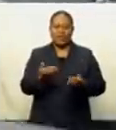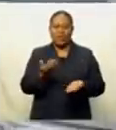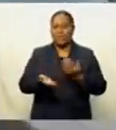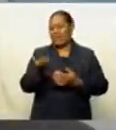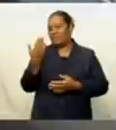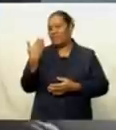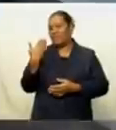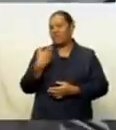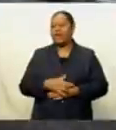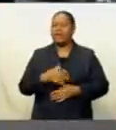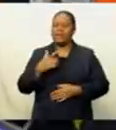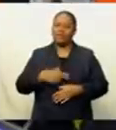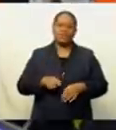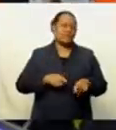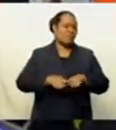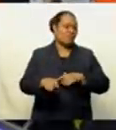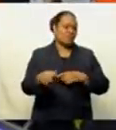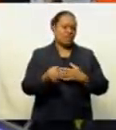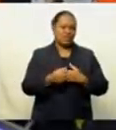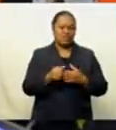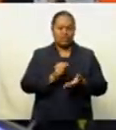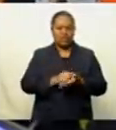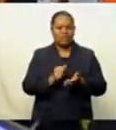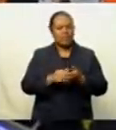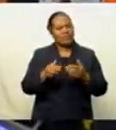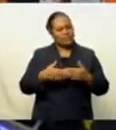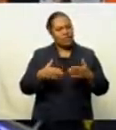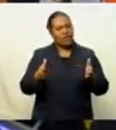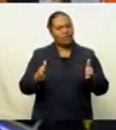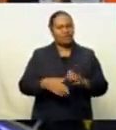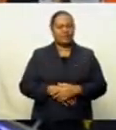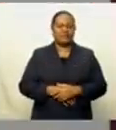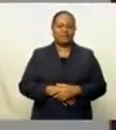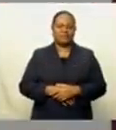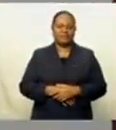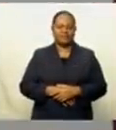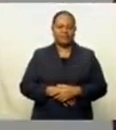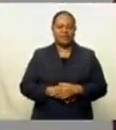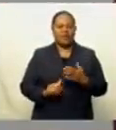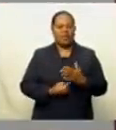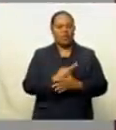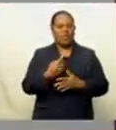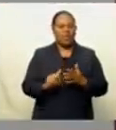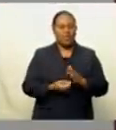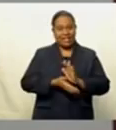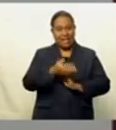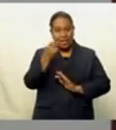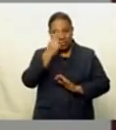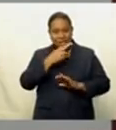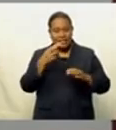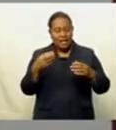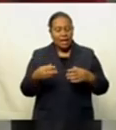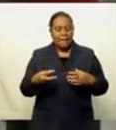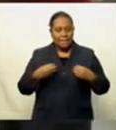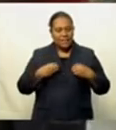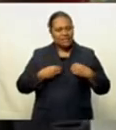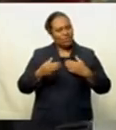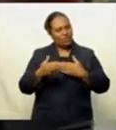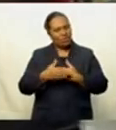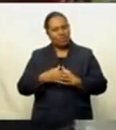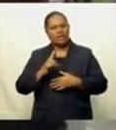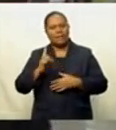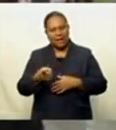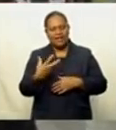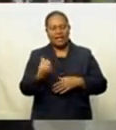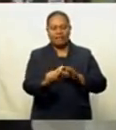other shops are now allowed to operate except for high-risk businesses. But strict COVID protocols are being